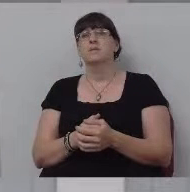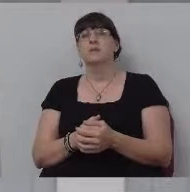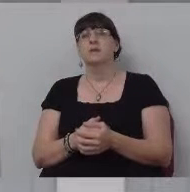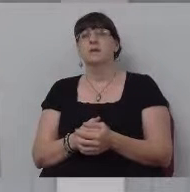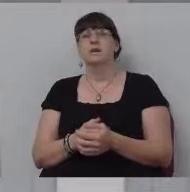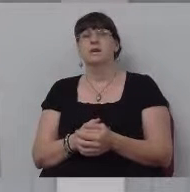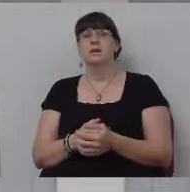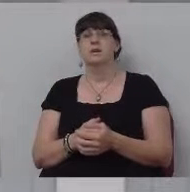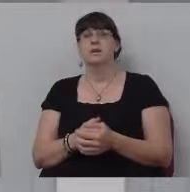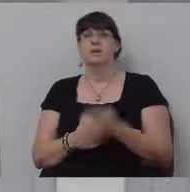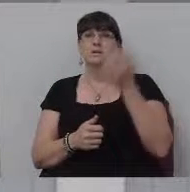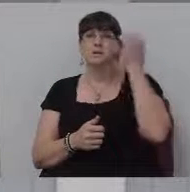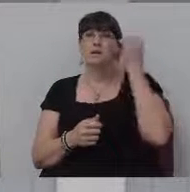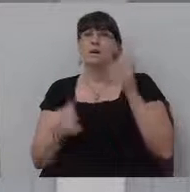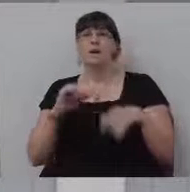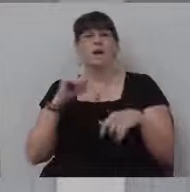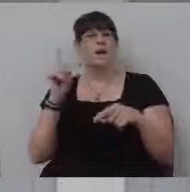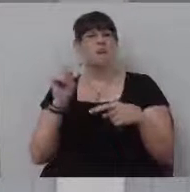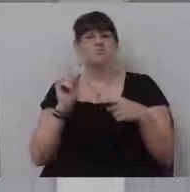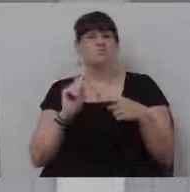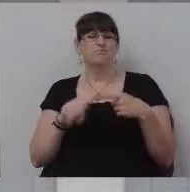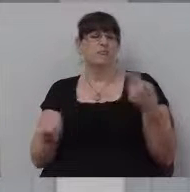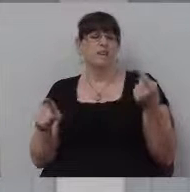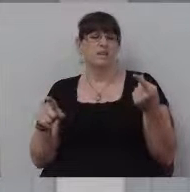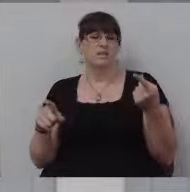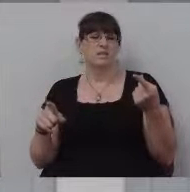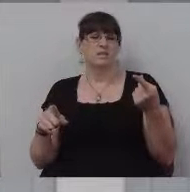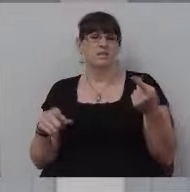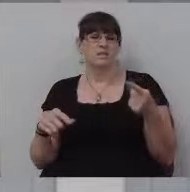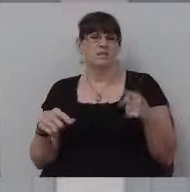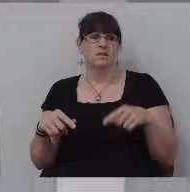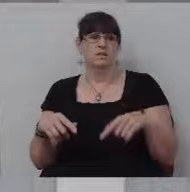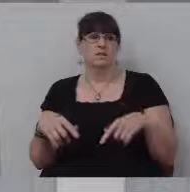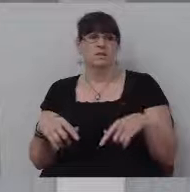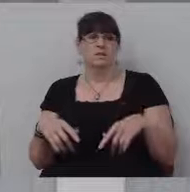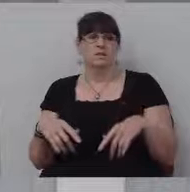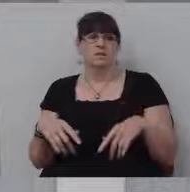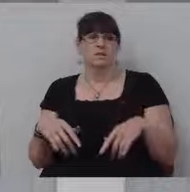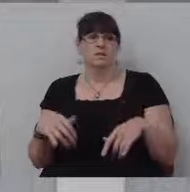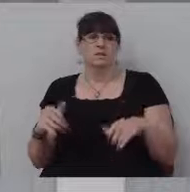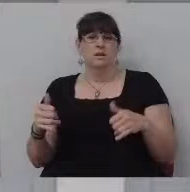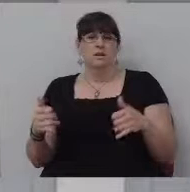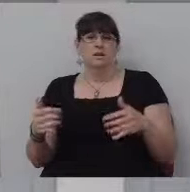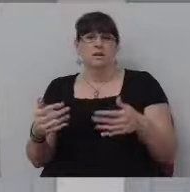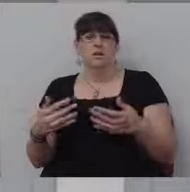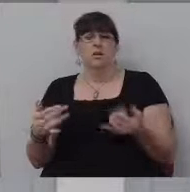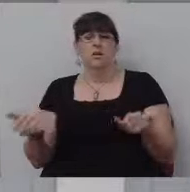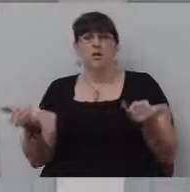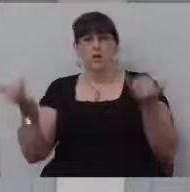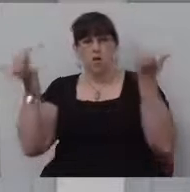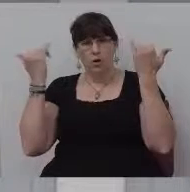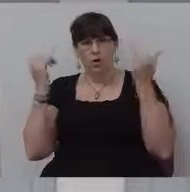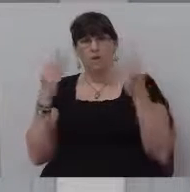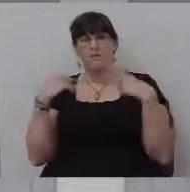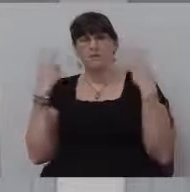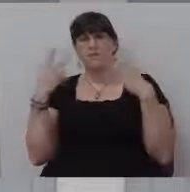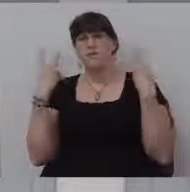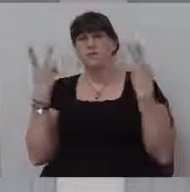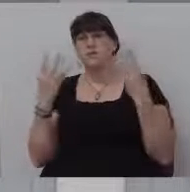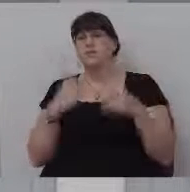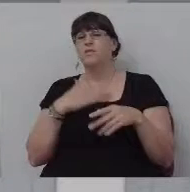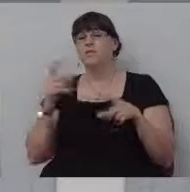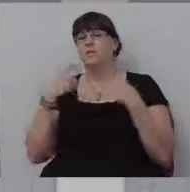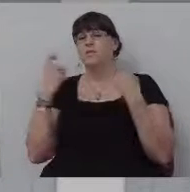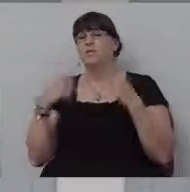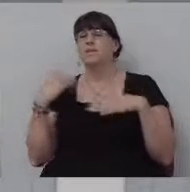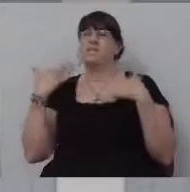What good is it? I can't get over my sin. I can't be perfect. I can't get over my sin. I disappoint